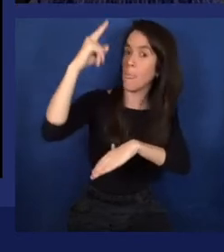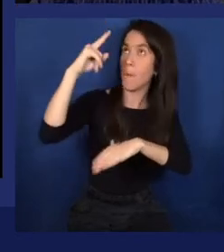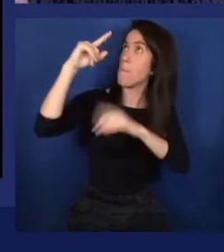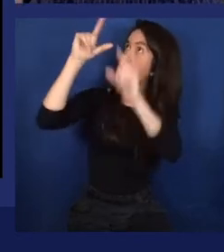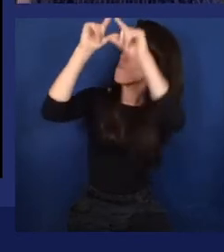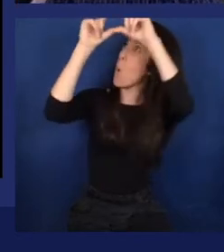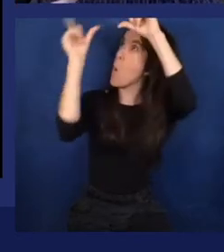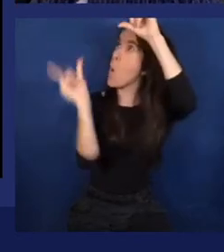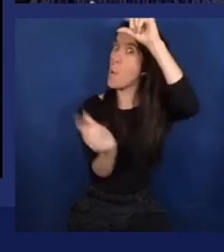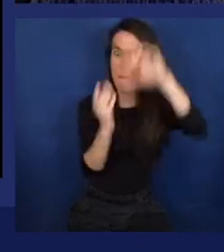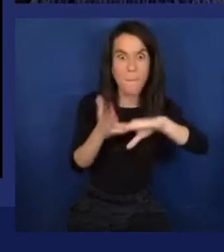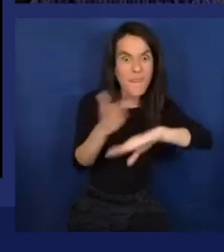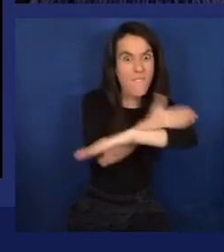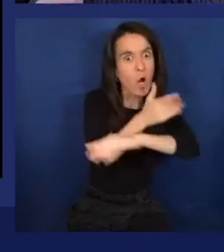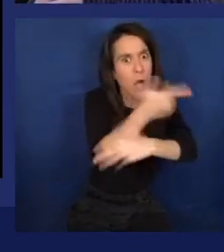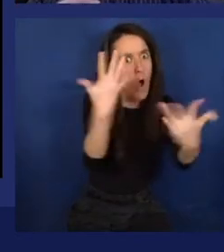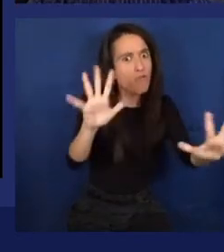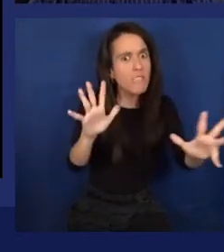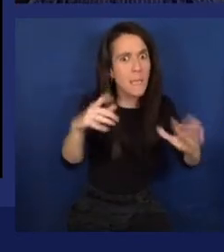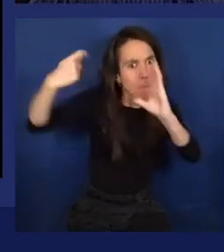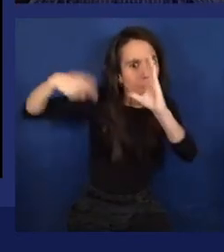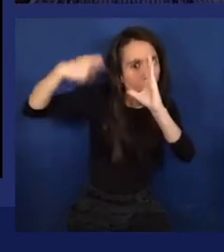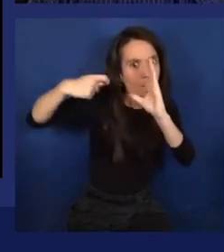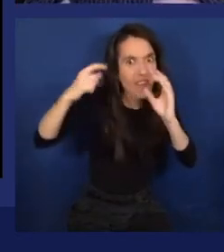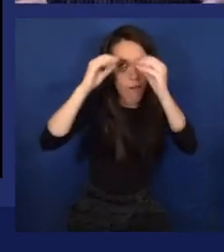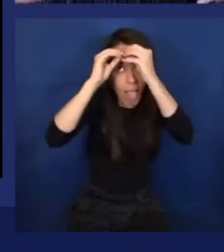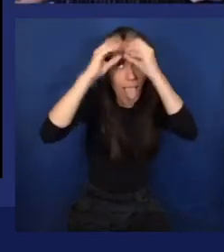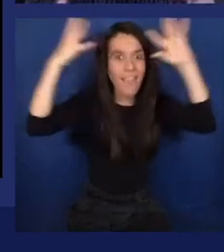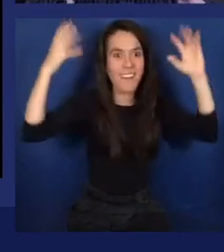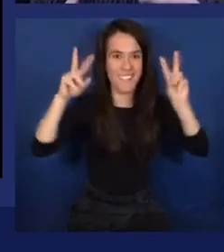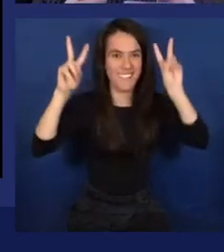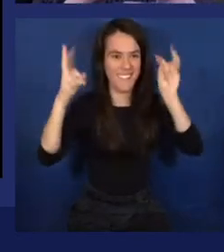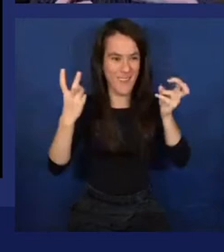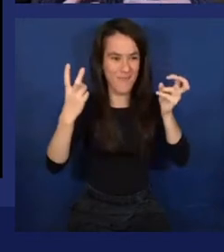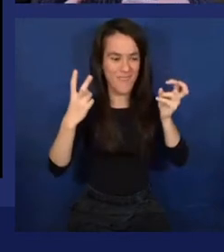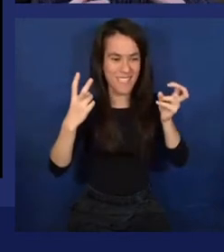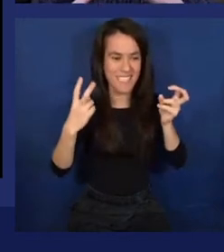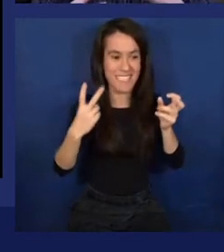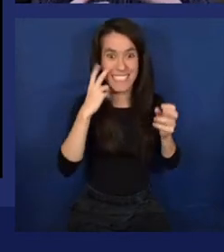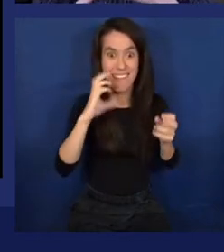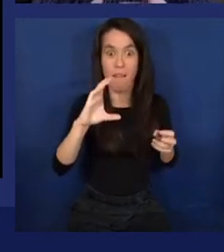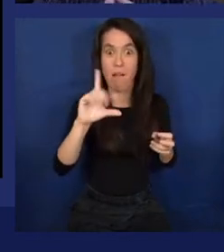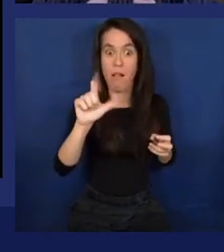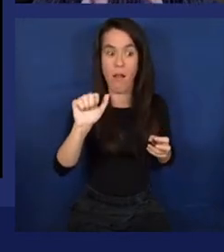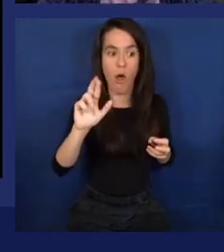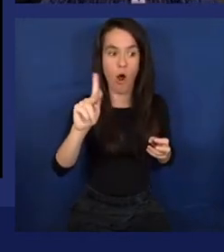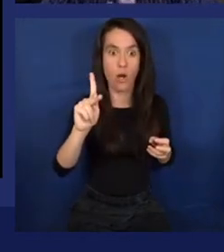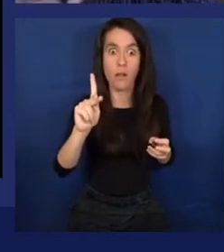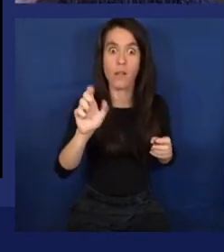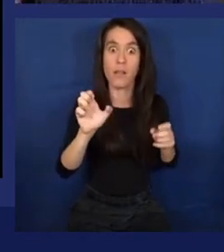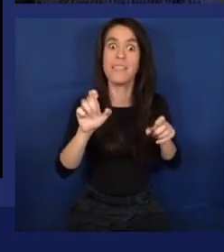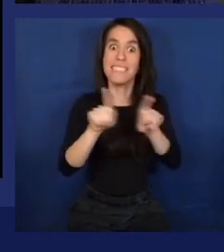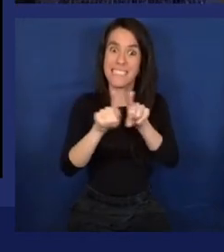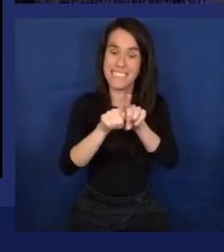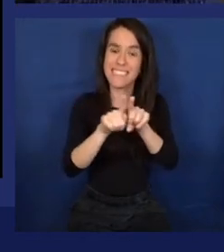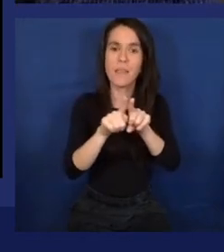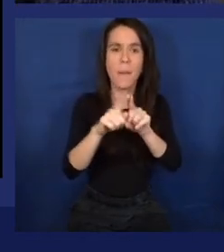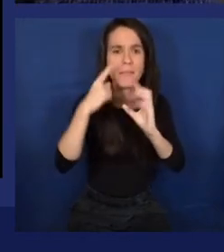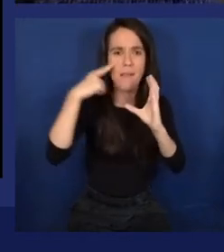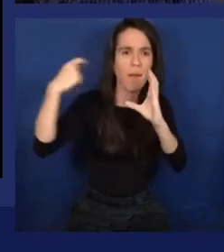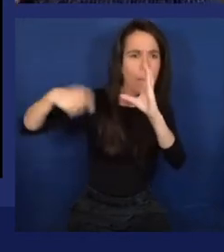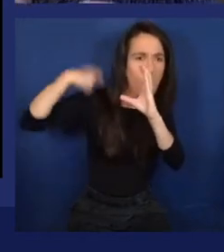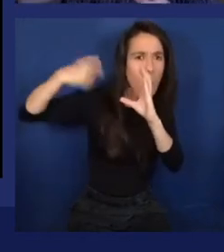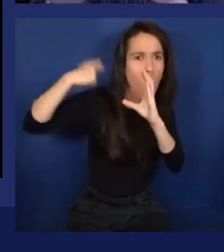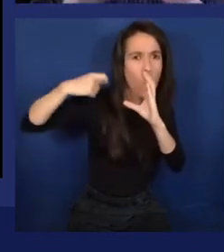commissioned Arthur C. Clarke as his futurist. They actually collaborated over making the movie. The book would come later.